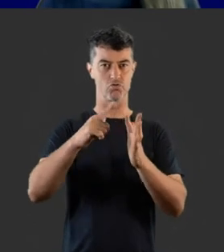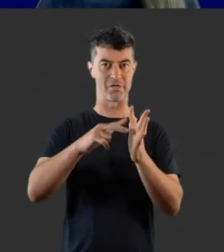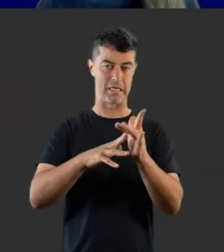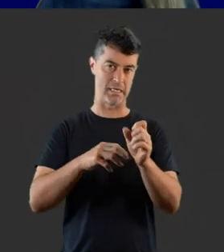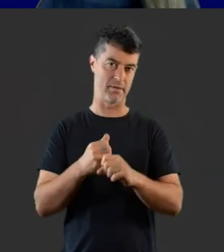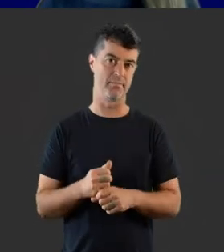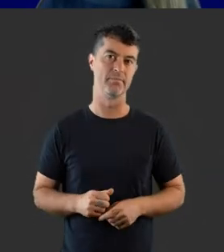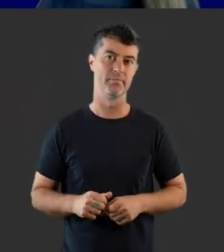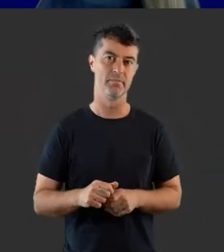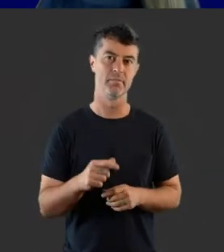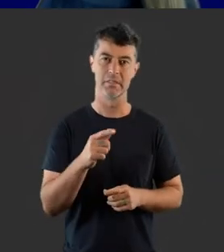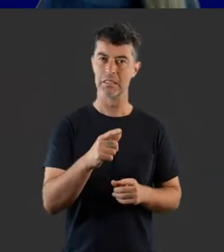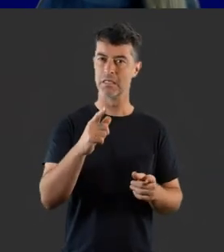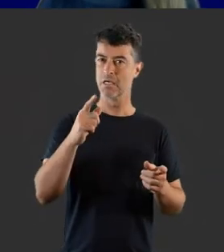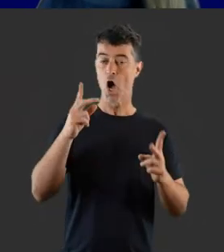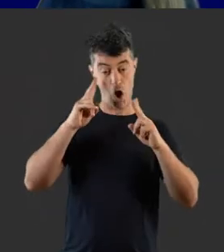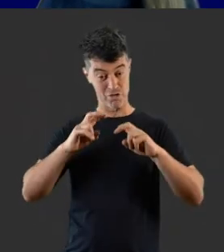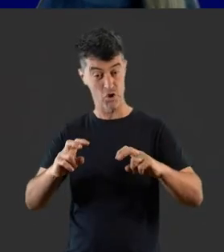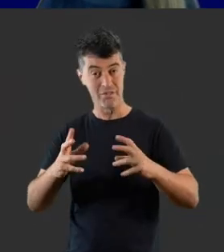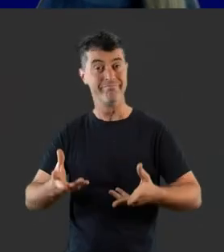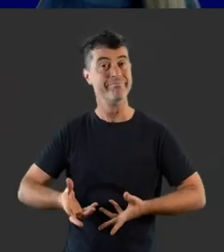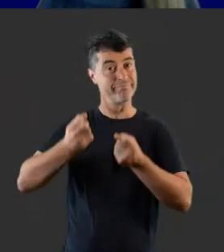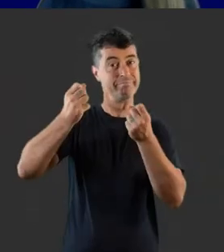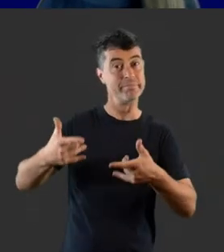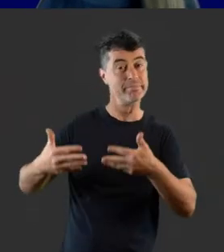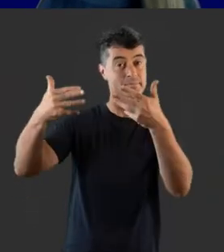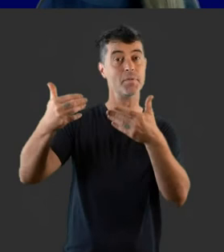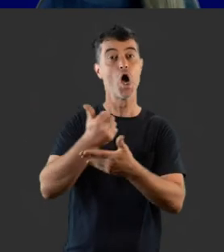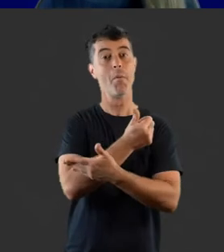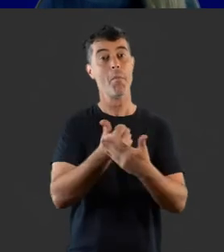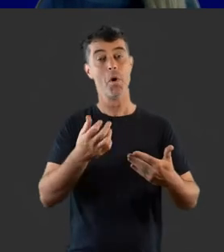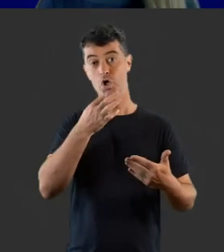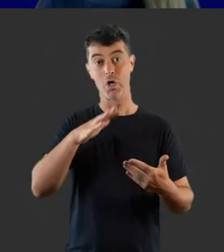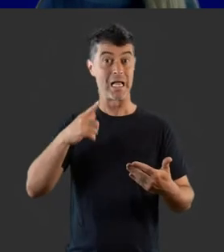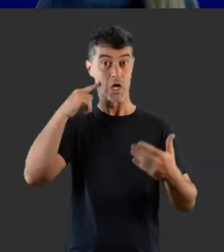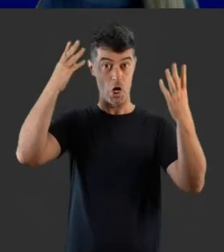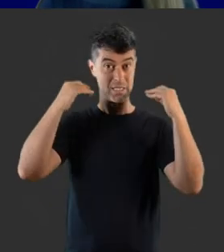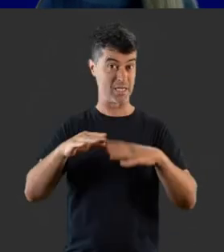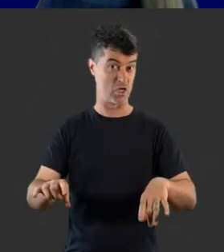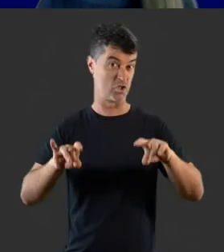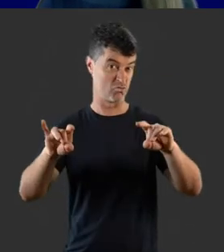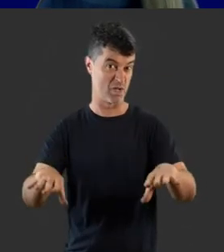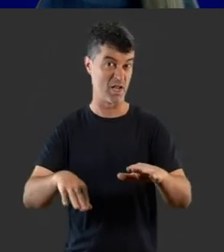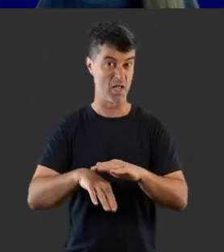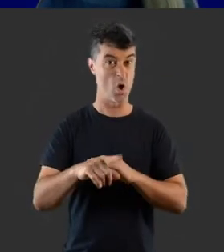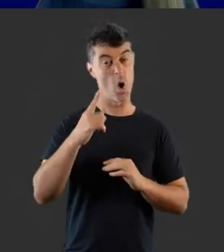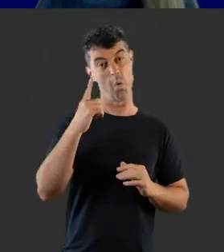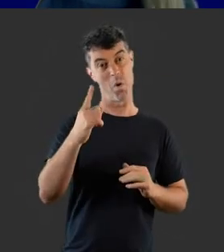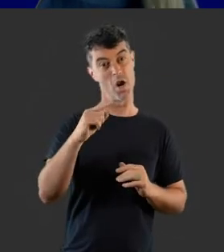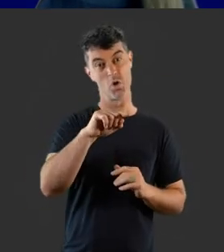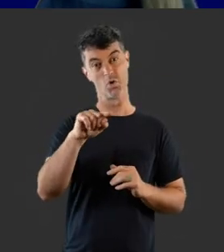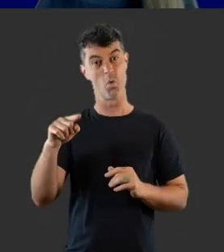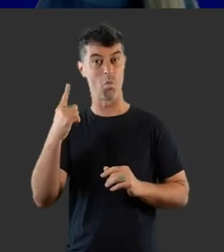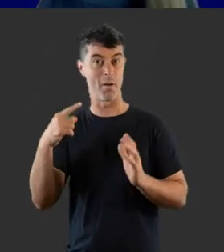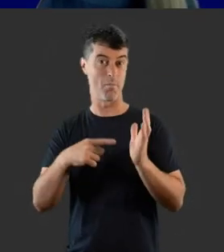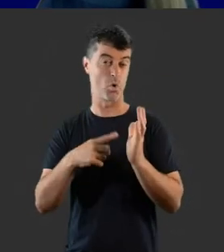According to statistics from Dahl and colleagues in 2013, permanent childhood hearing loss in Australia occurs in